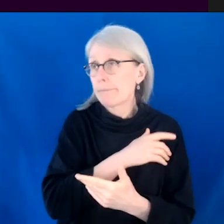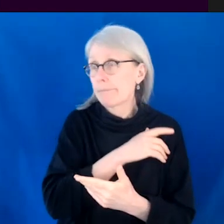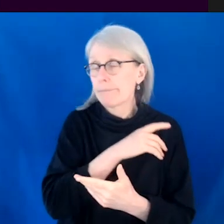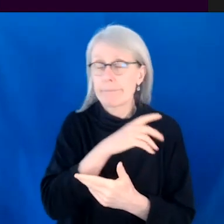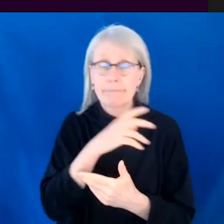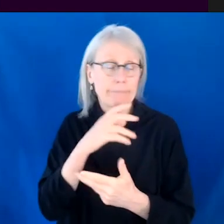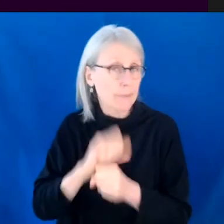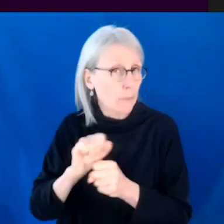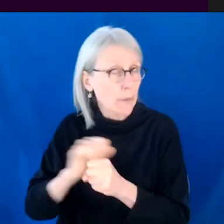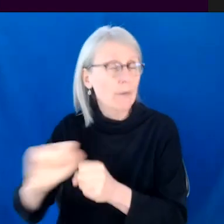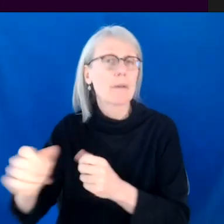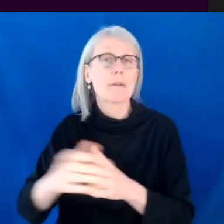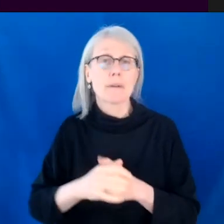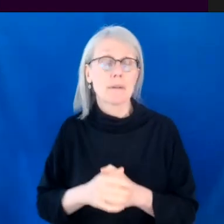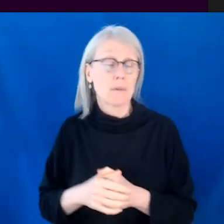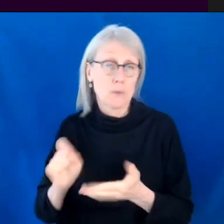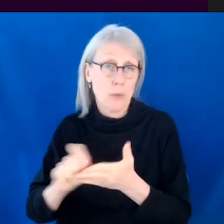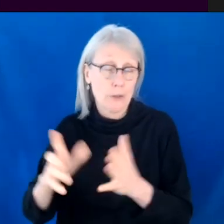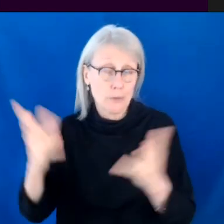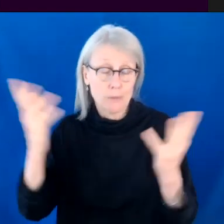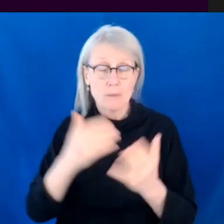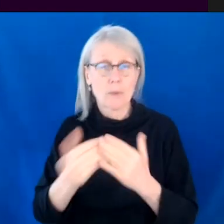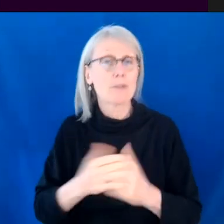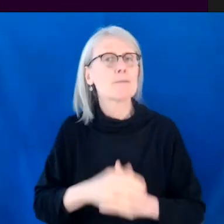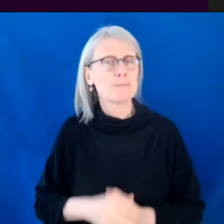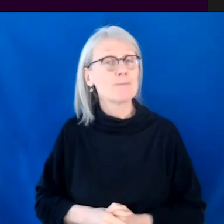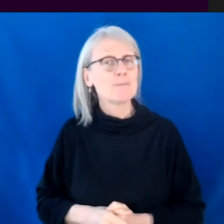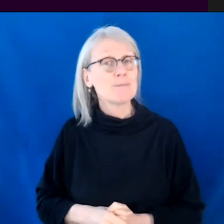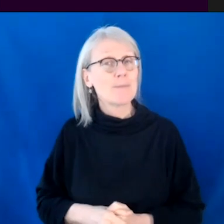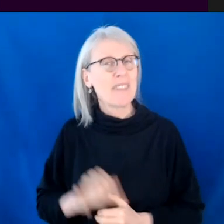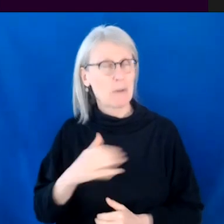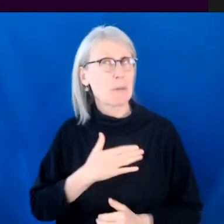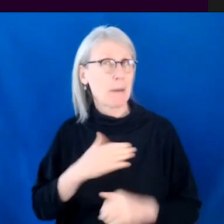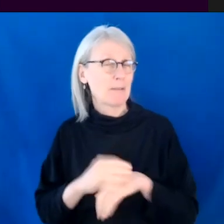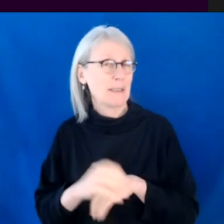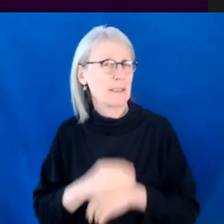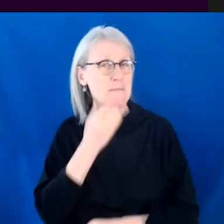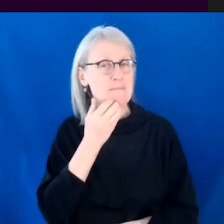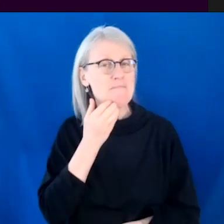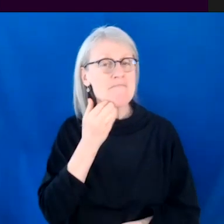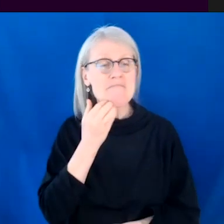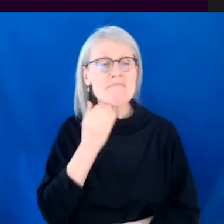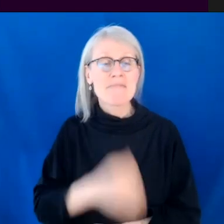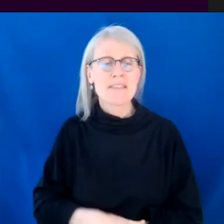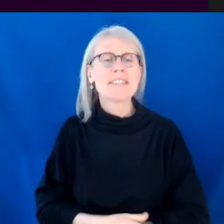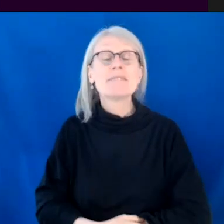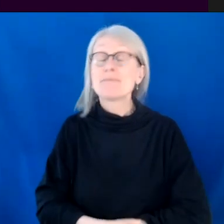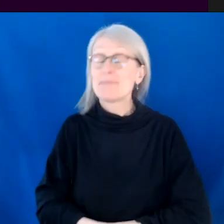a writer or before your career, that's what I would tell myself. That makes sense. I feel that.